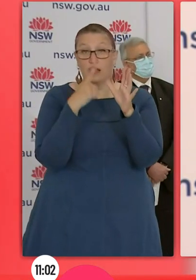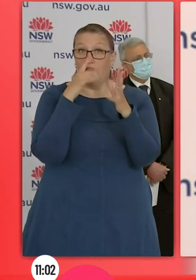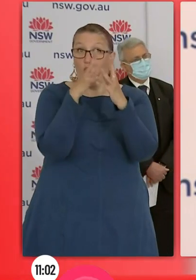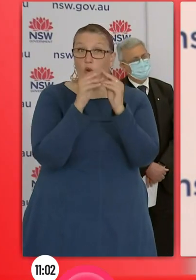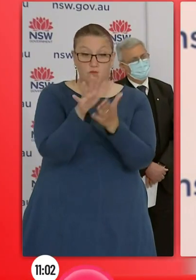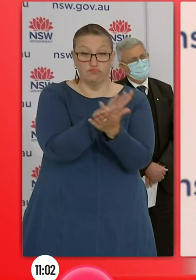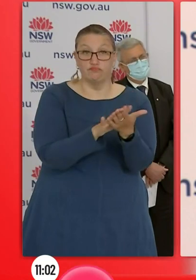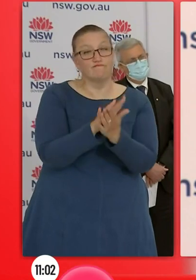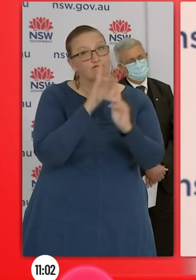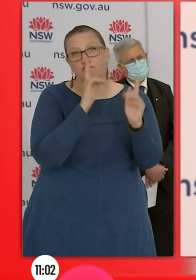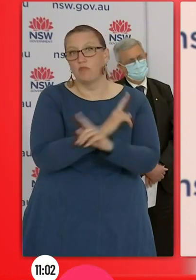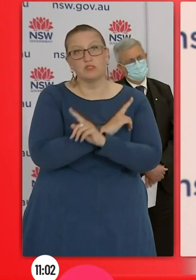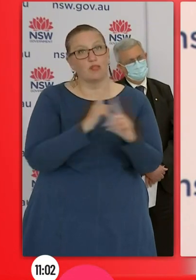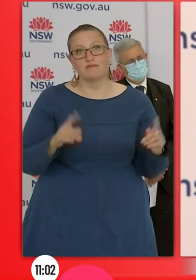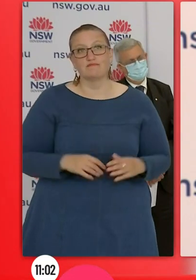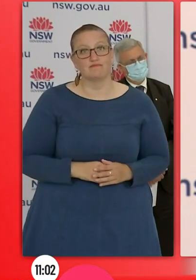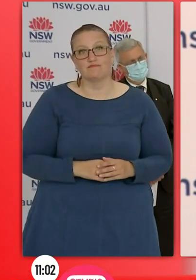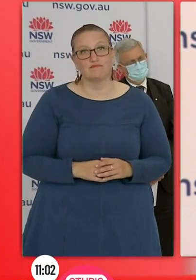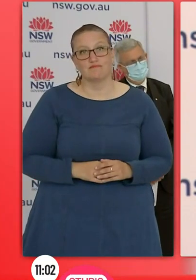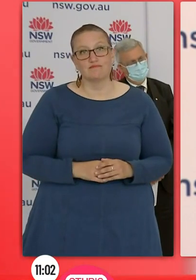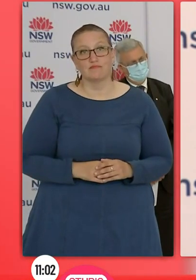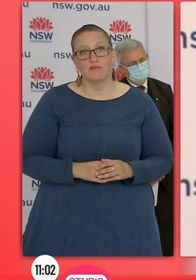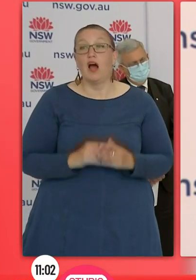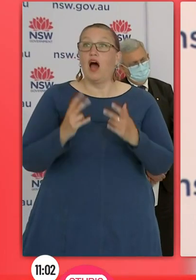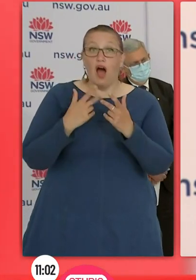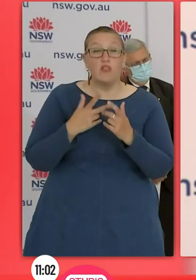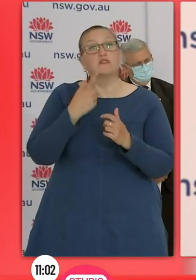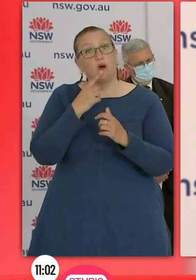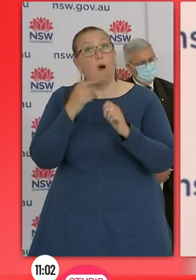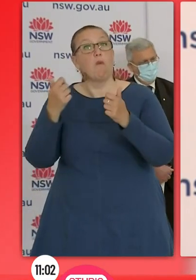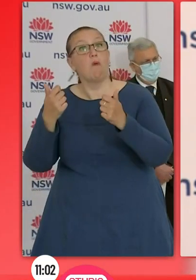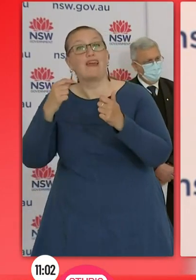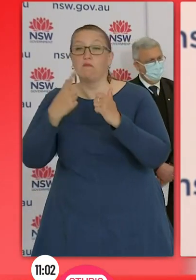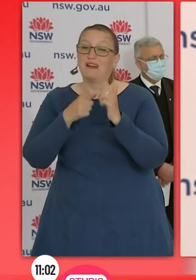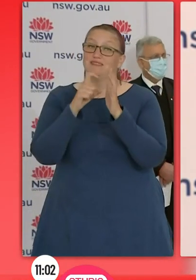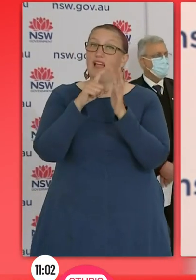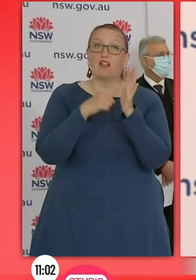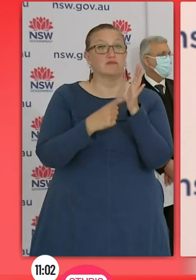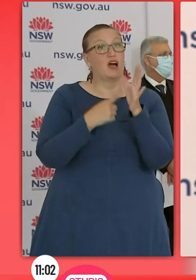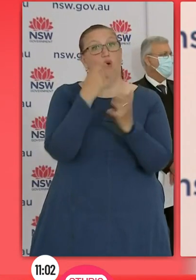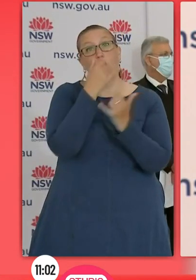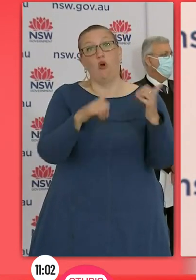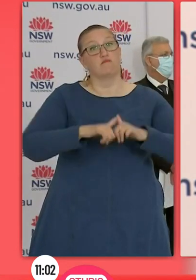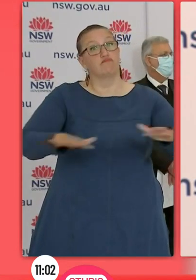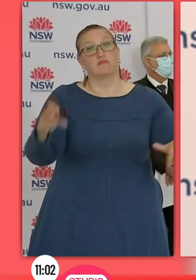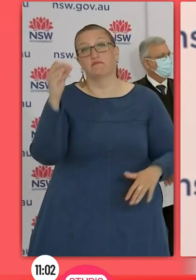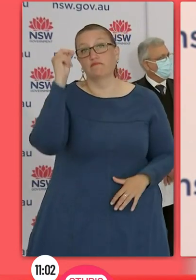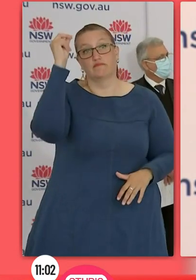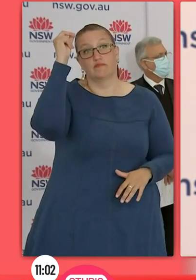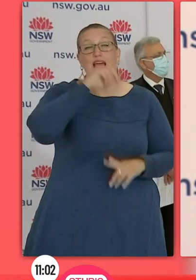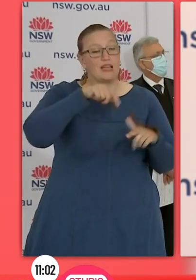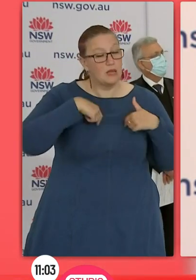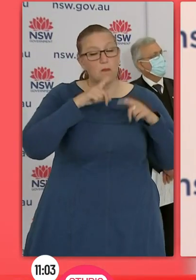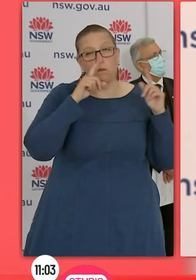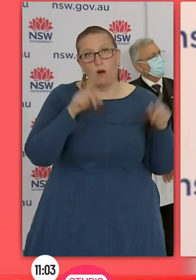game changer and every state in Australia sooner or later is going to have to live with Delta. And that's why I'm calling on all my